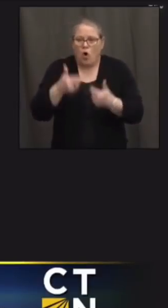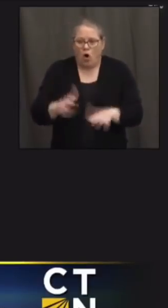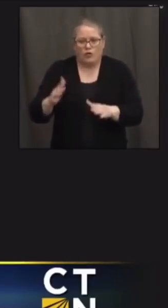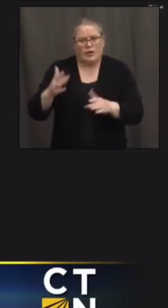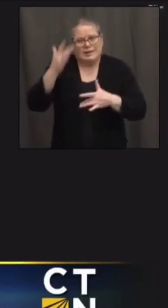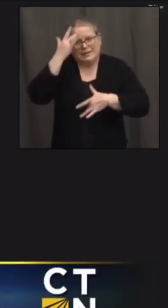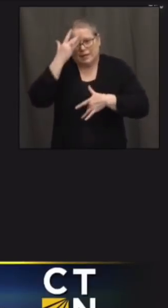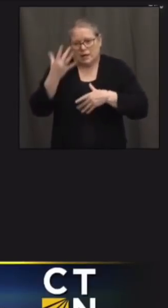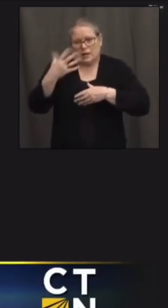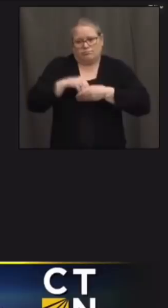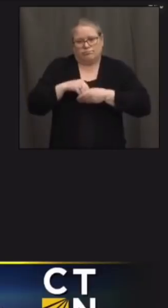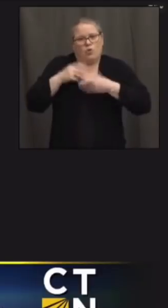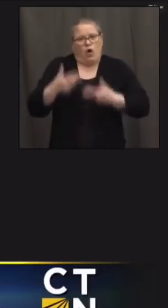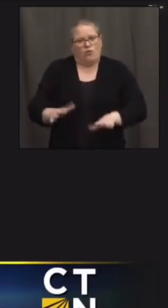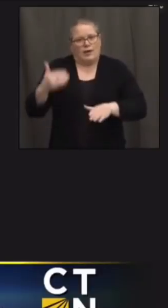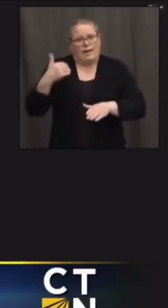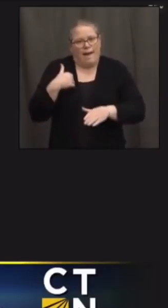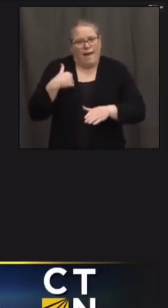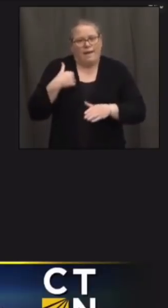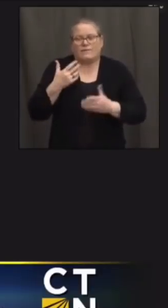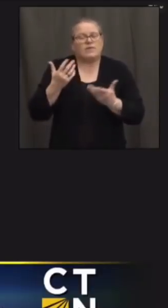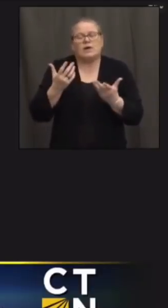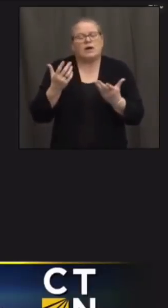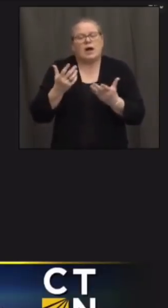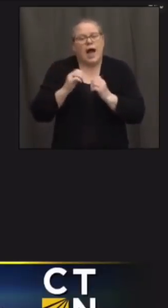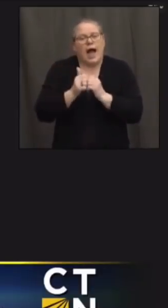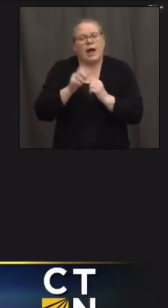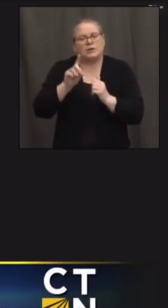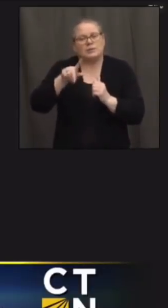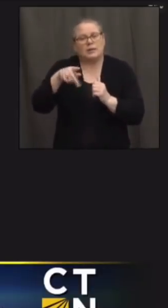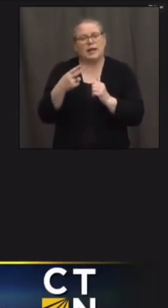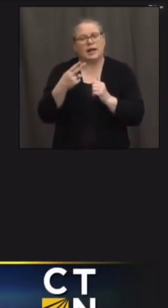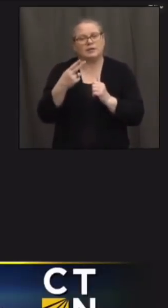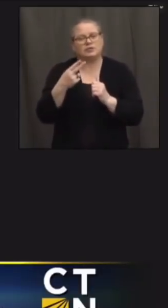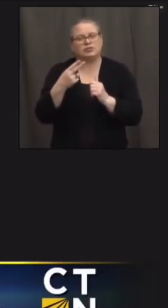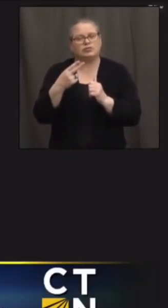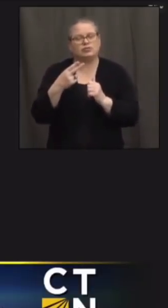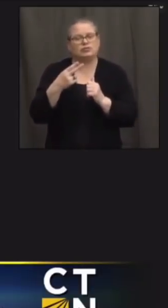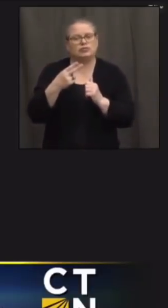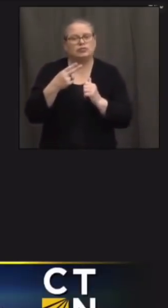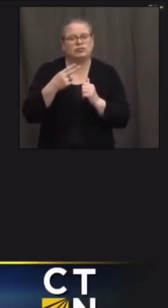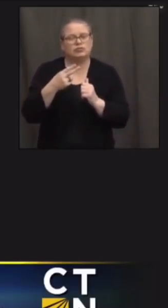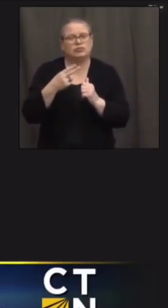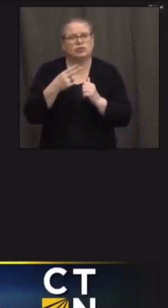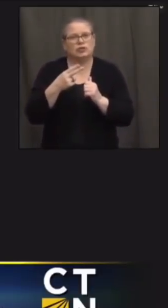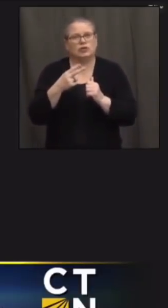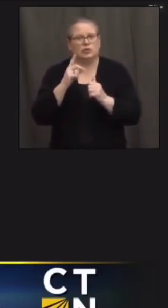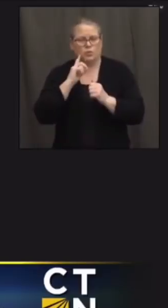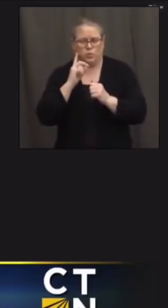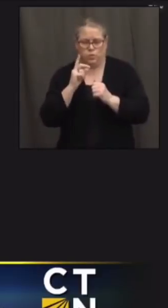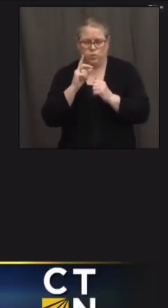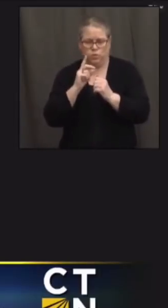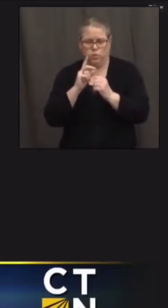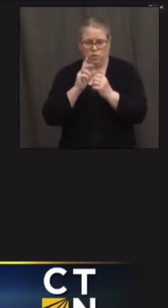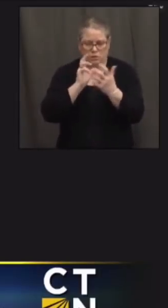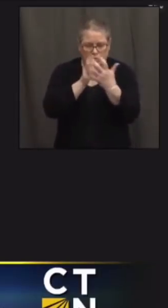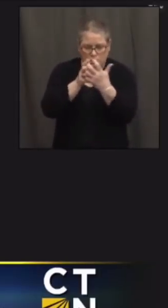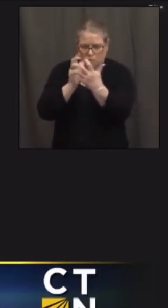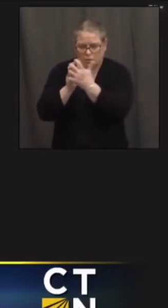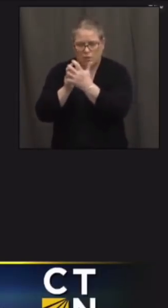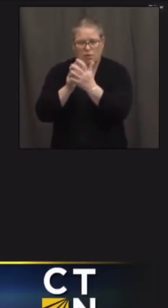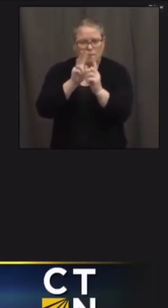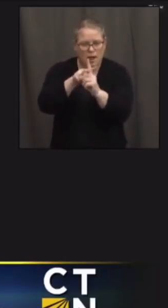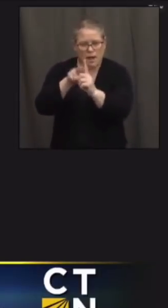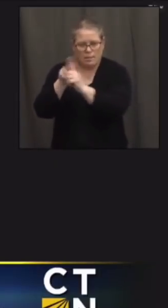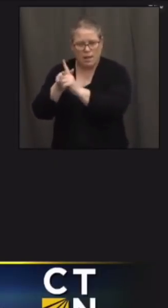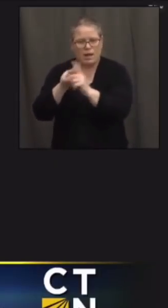the frontline essential workers you know how is dbh going to to fit those kind of two things together you know what kind of data